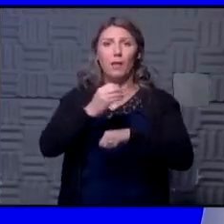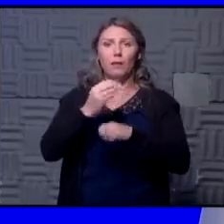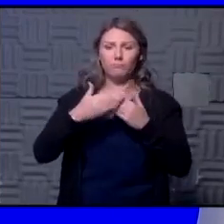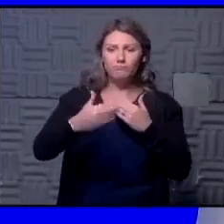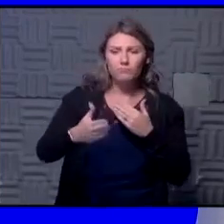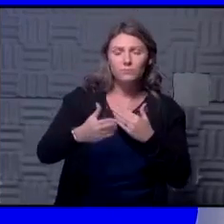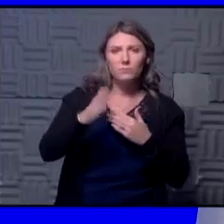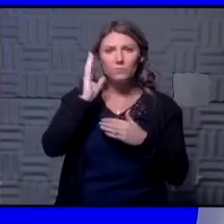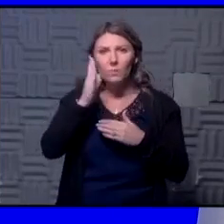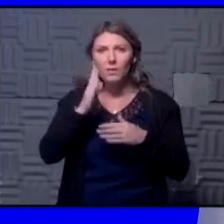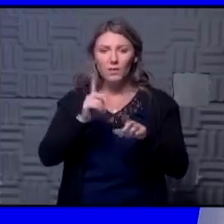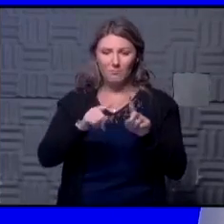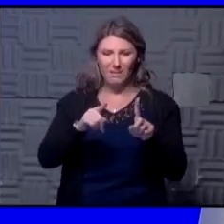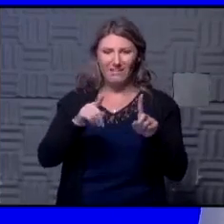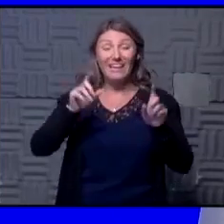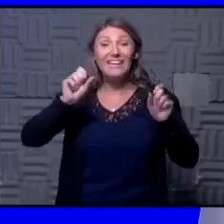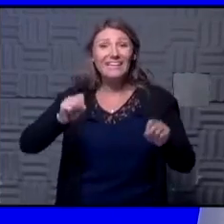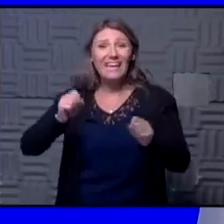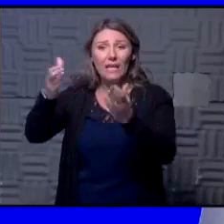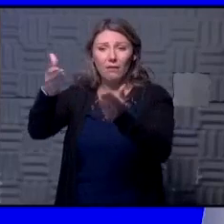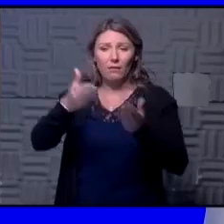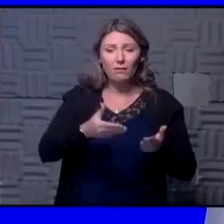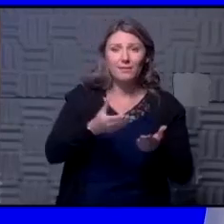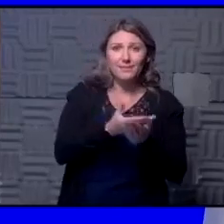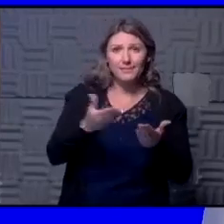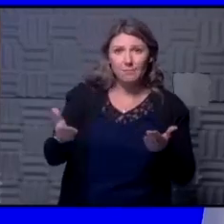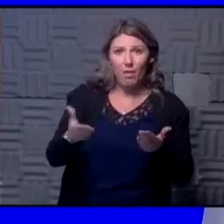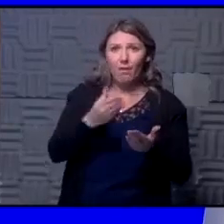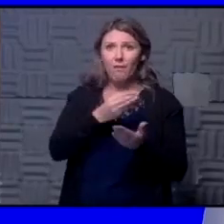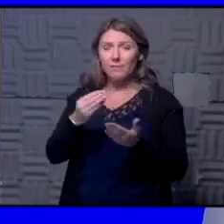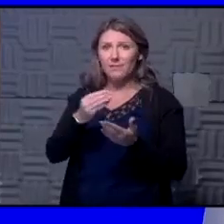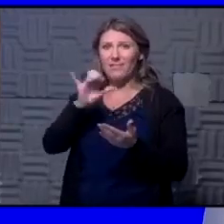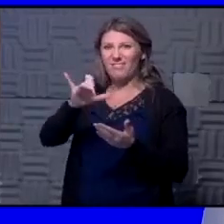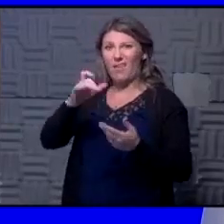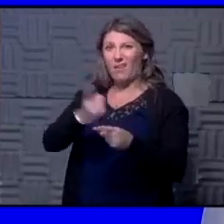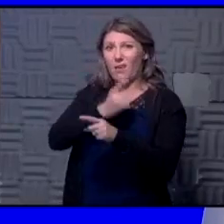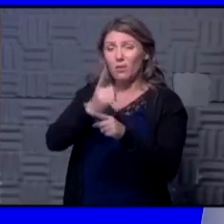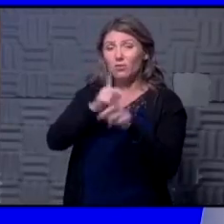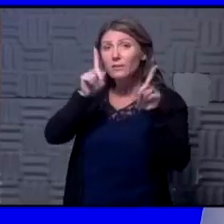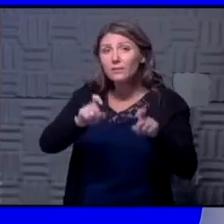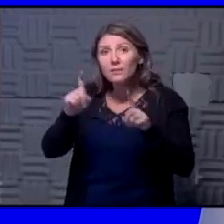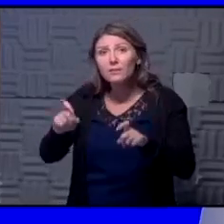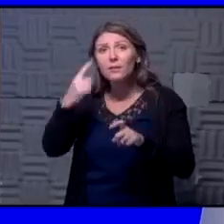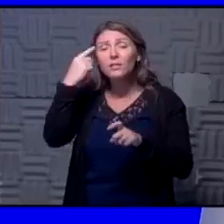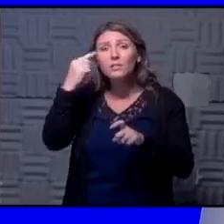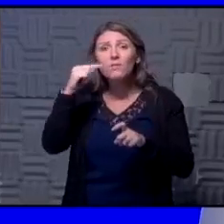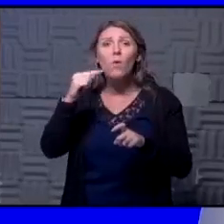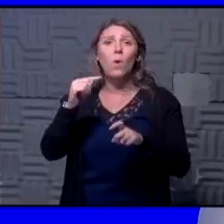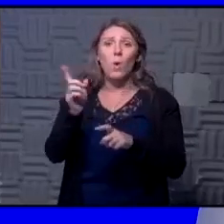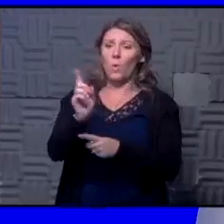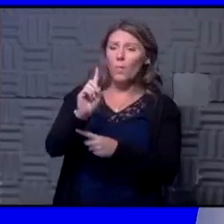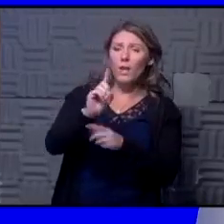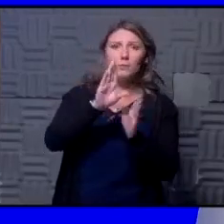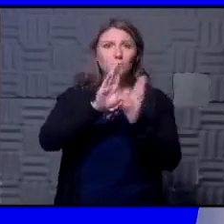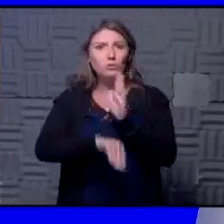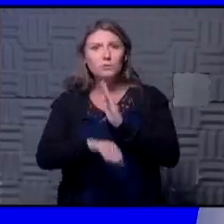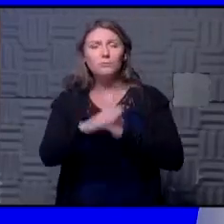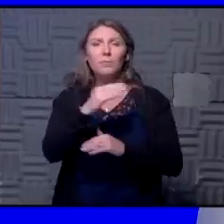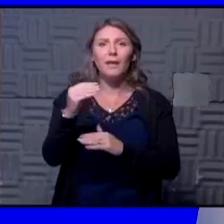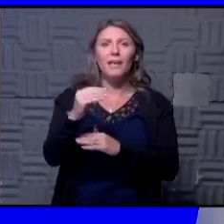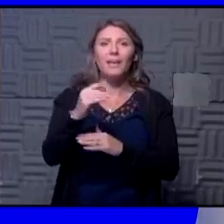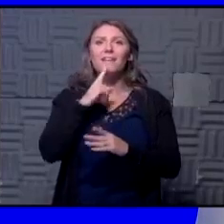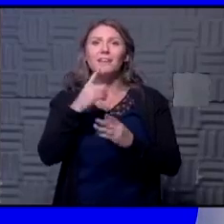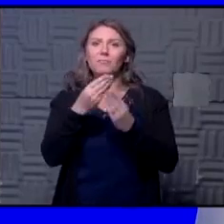forward it's just can we get the supplies can we get that accurate test to be able to do where it is cheap and it is